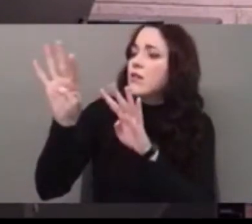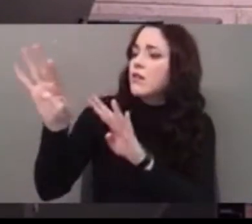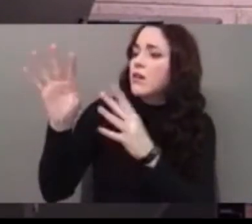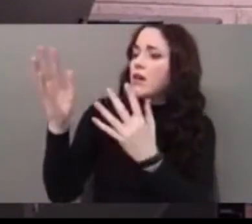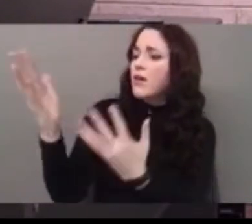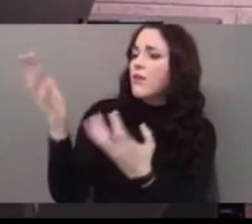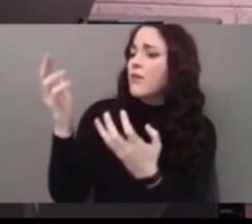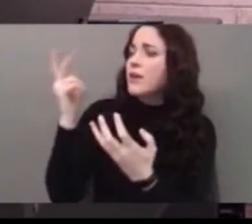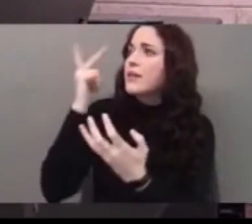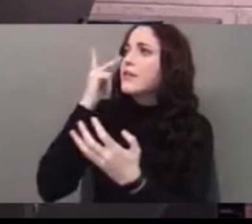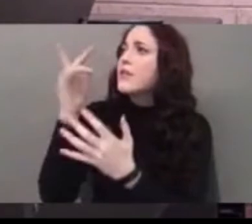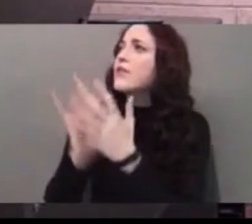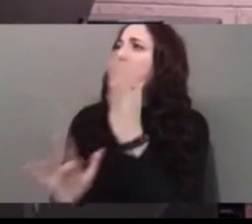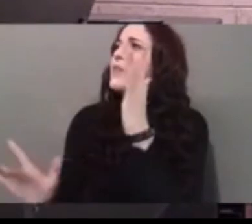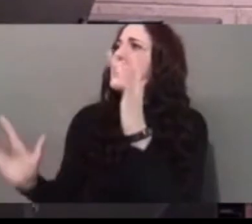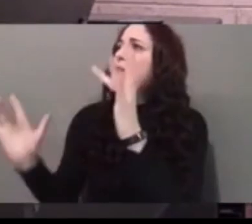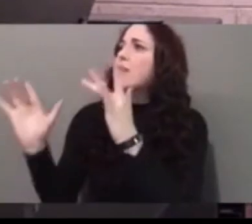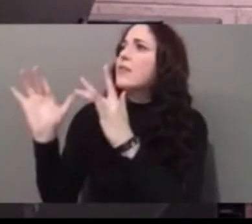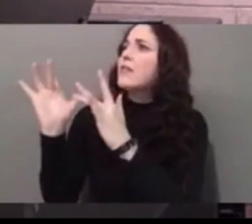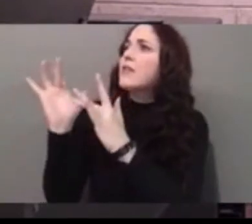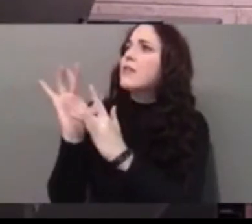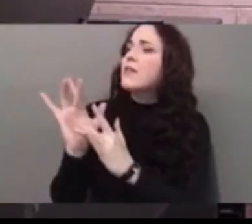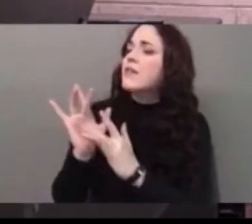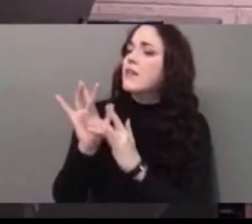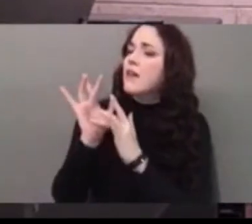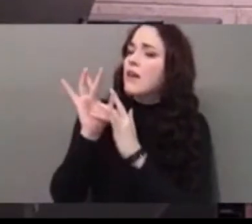see Jesus.